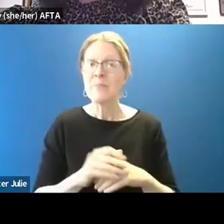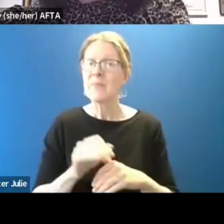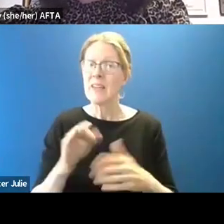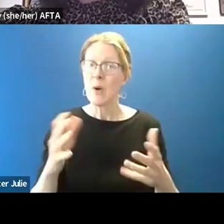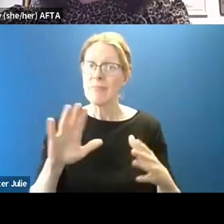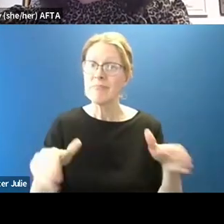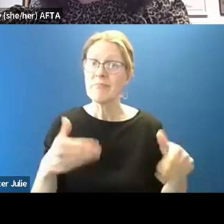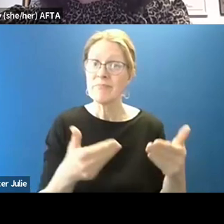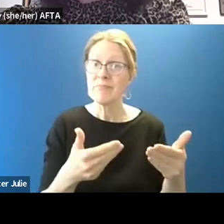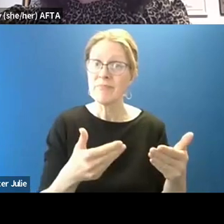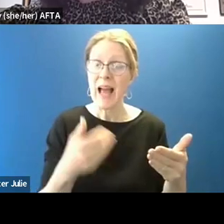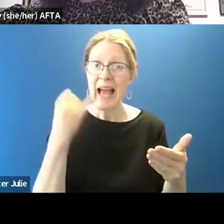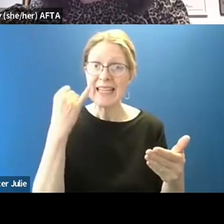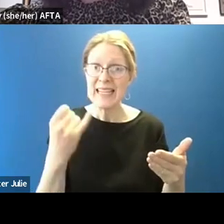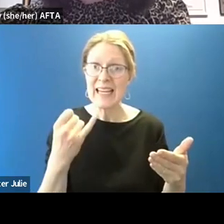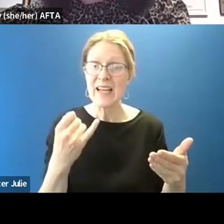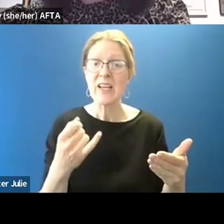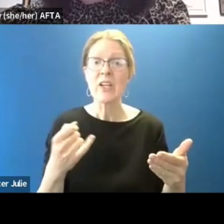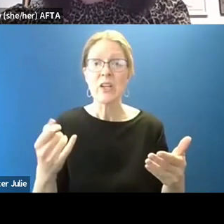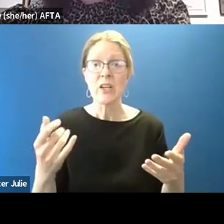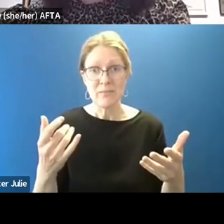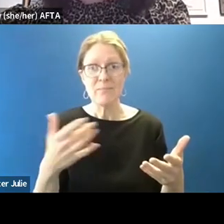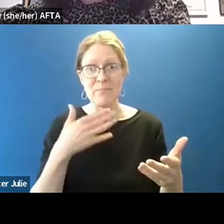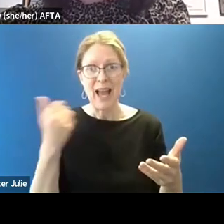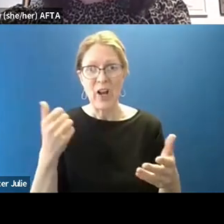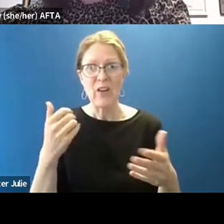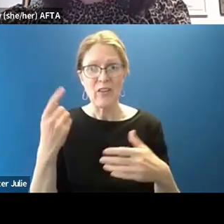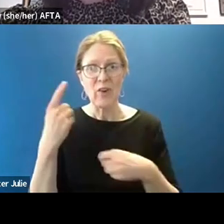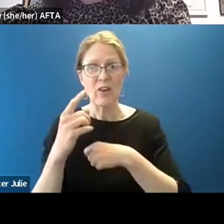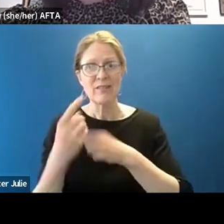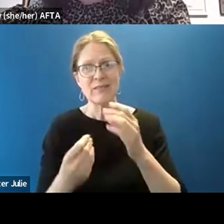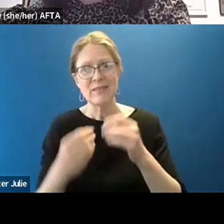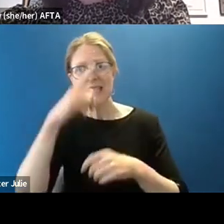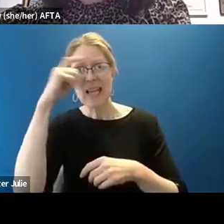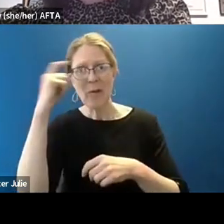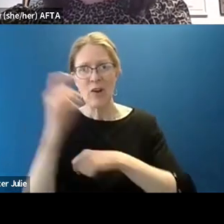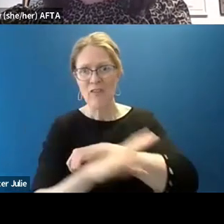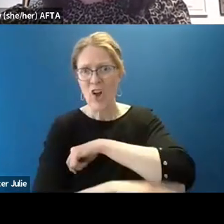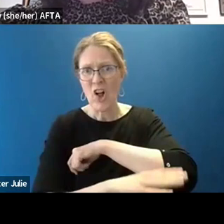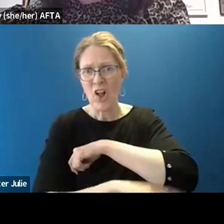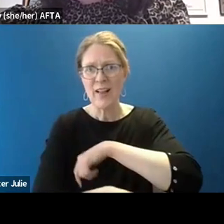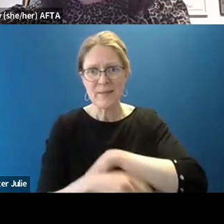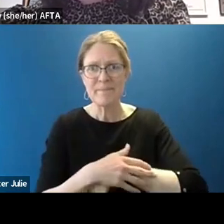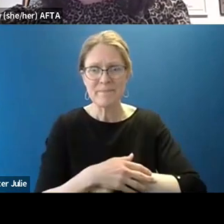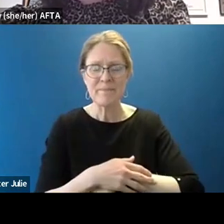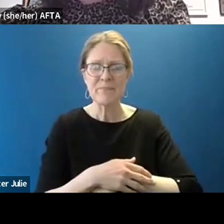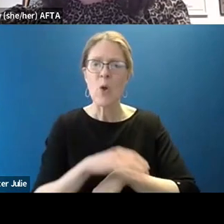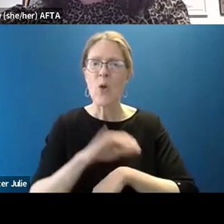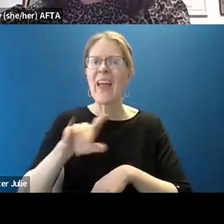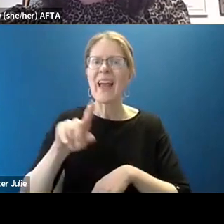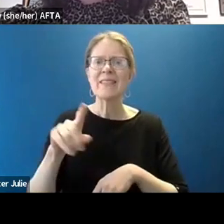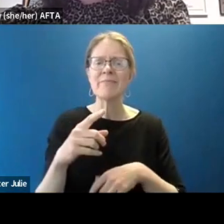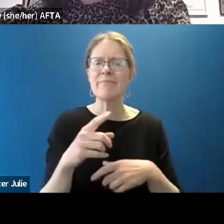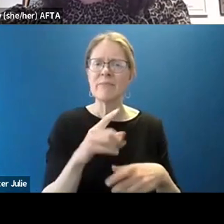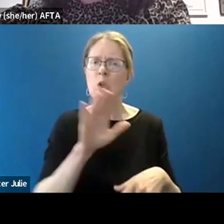that they might bring to towards legislation, you're probably want to do that in the fall, the summer in the fall. So so that's something that your state advocacy organization can